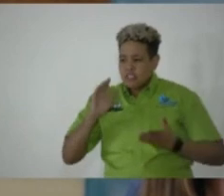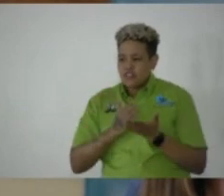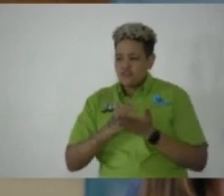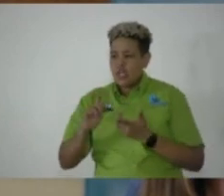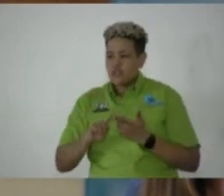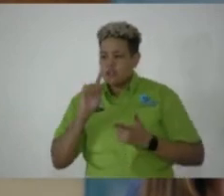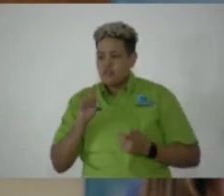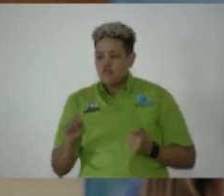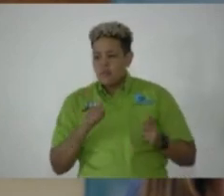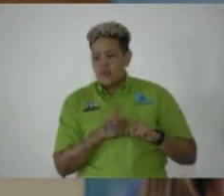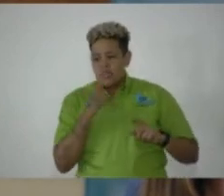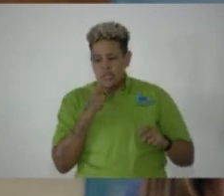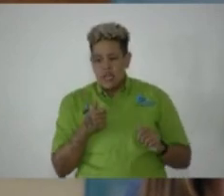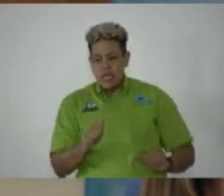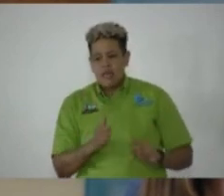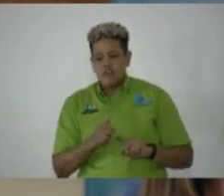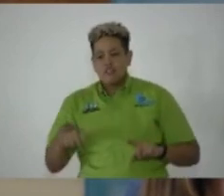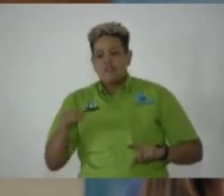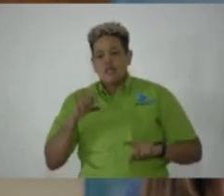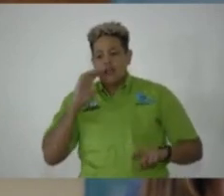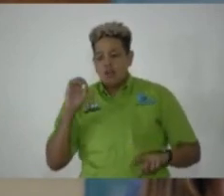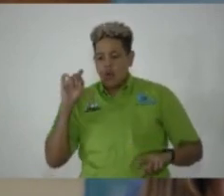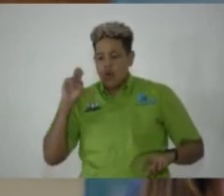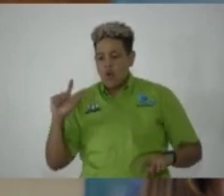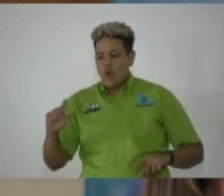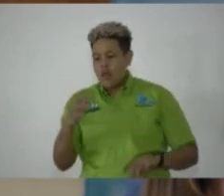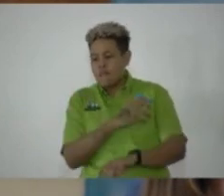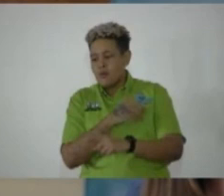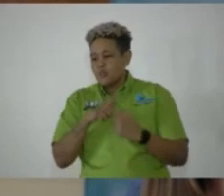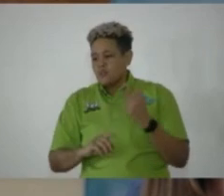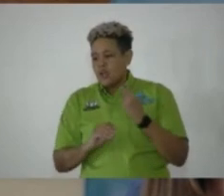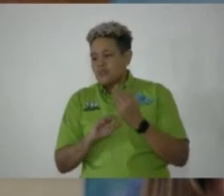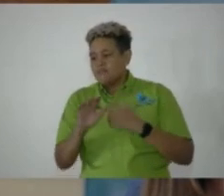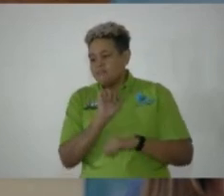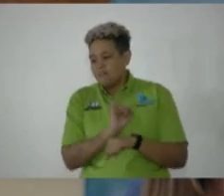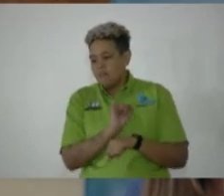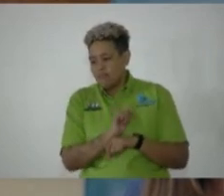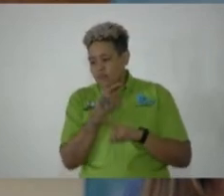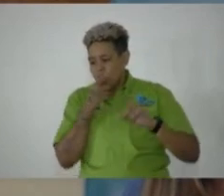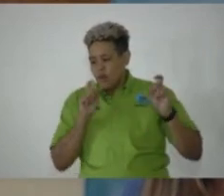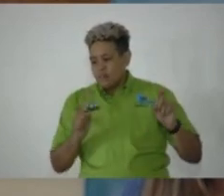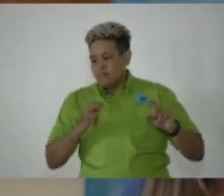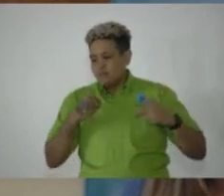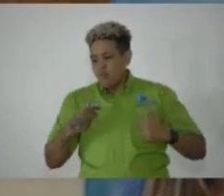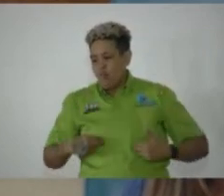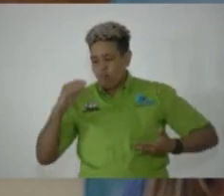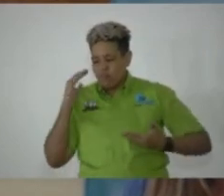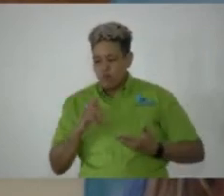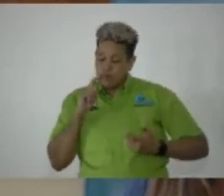repudiate the efforts of then colonial powers and enslavers to dehumanize and